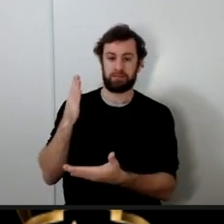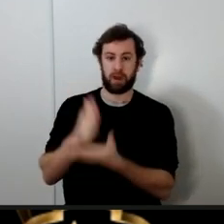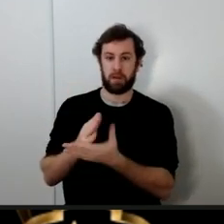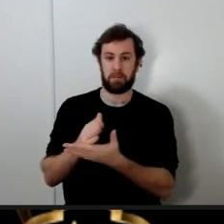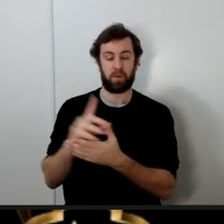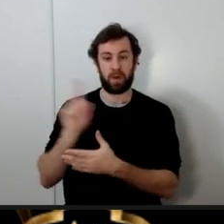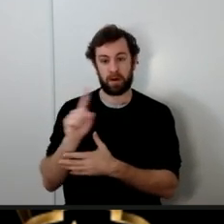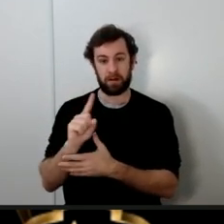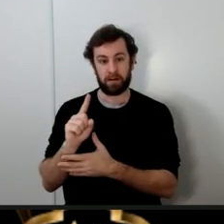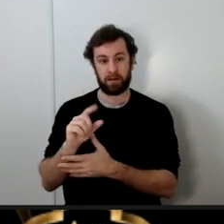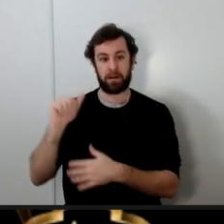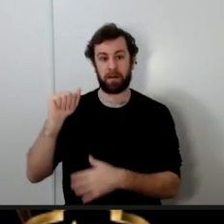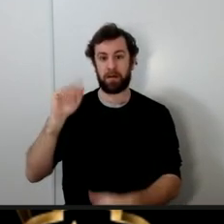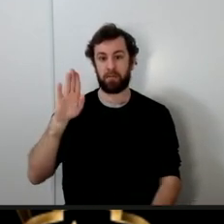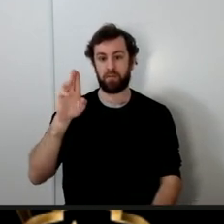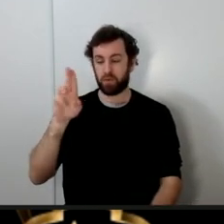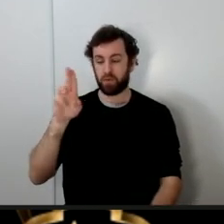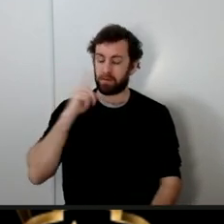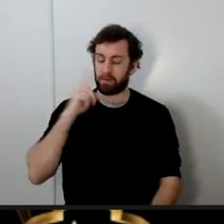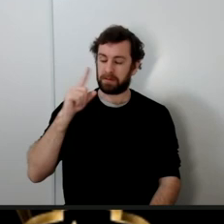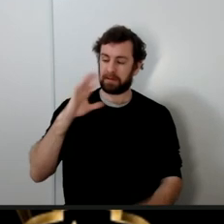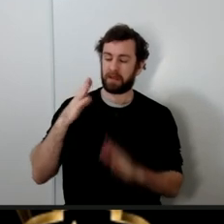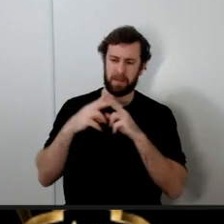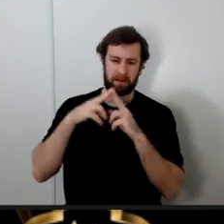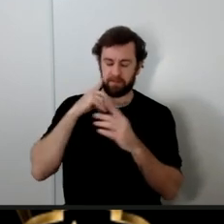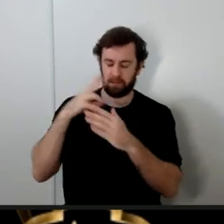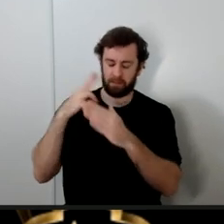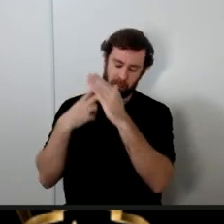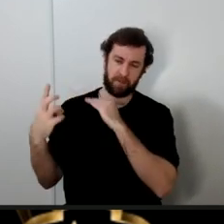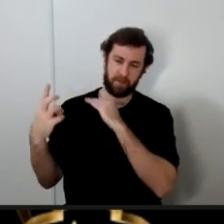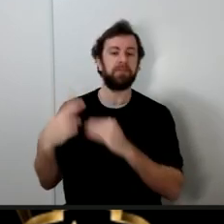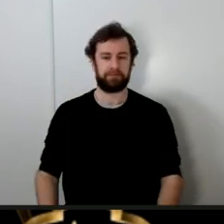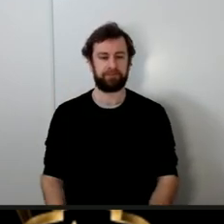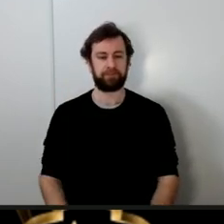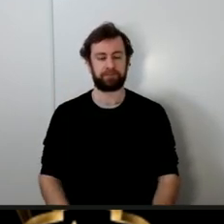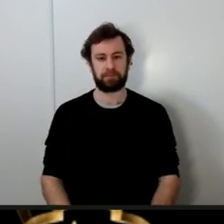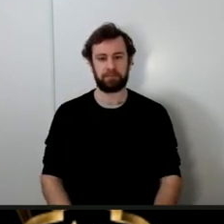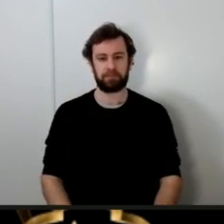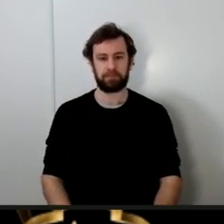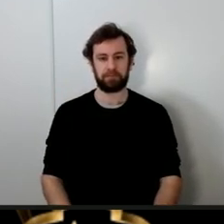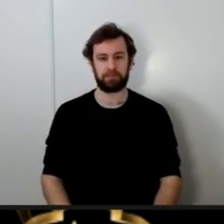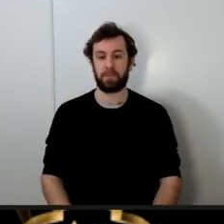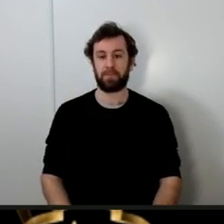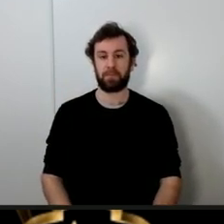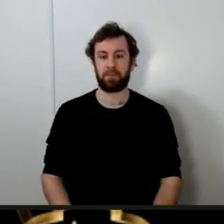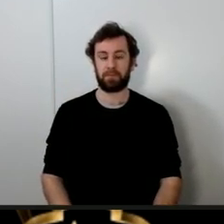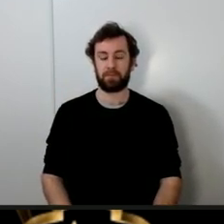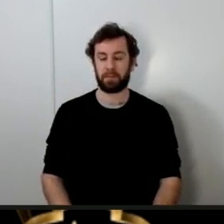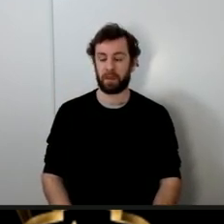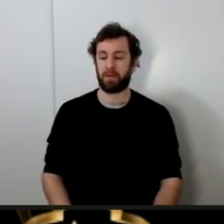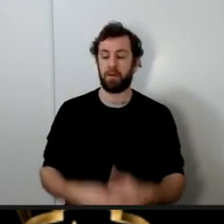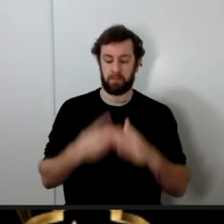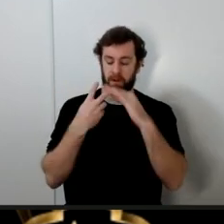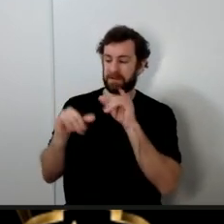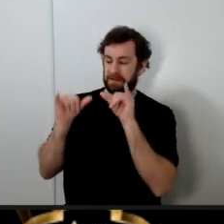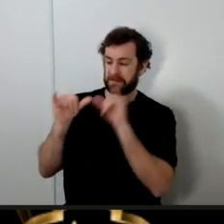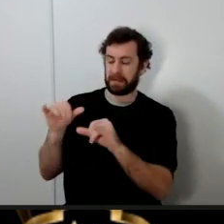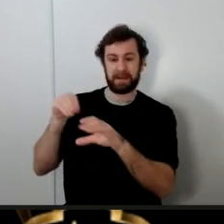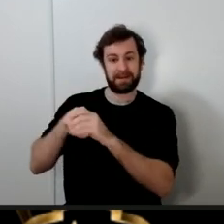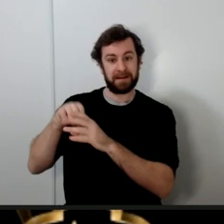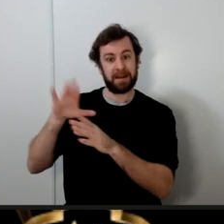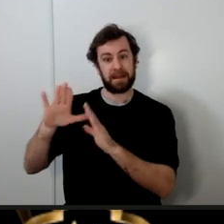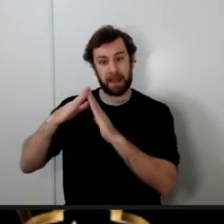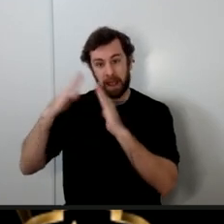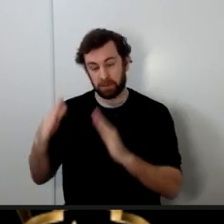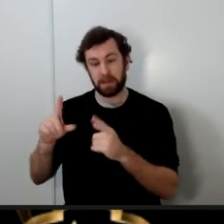and Ansari this great companion of the Prophet so the Prophet stays for a while in the house of Abu Ayyub until